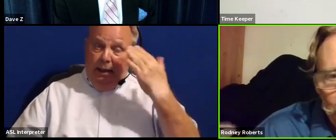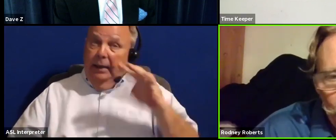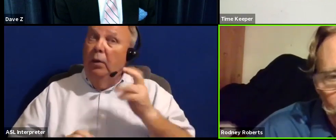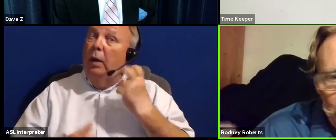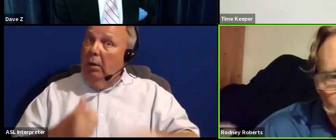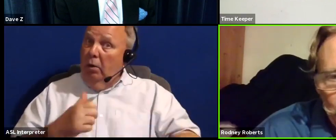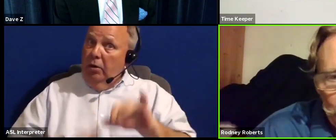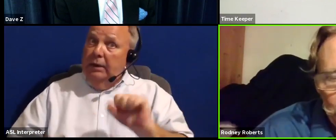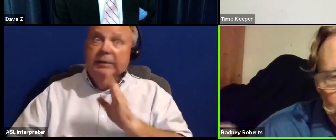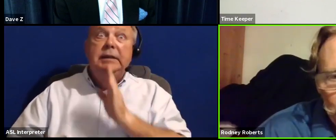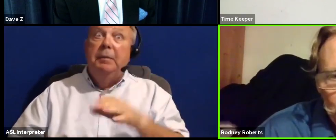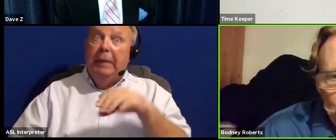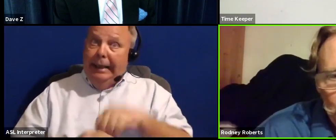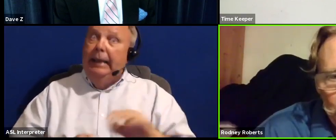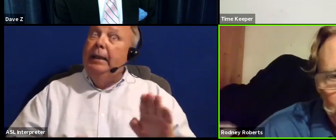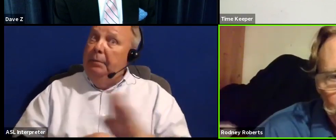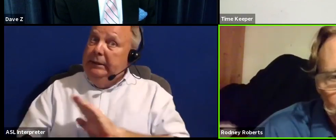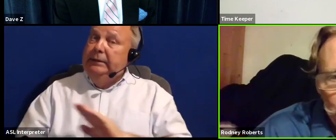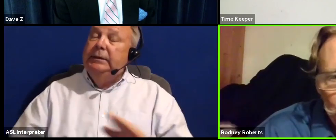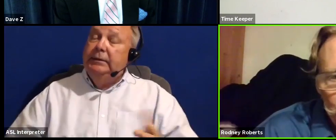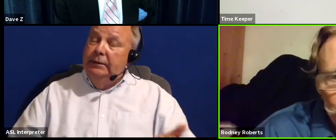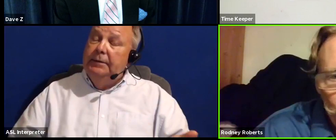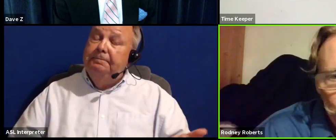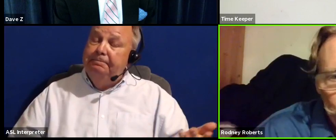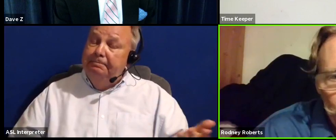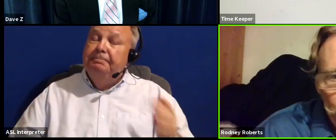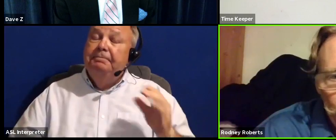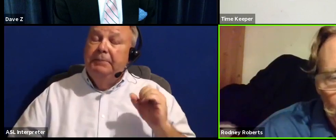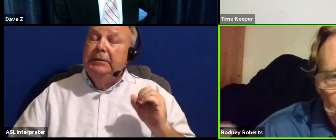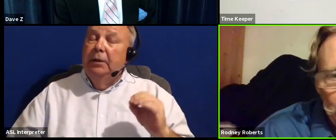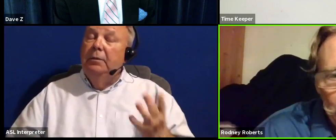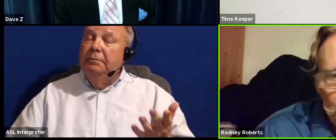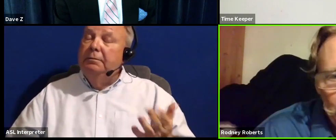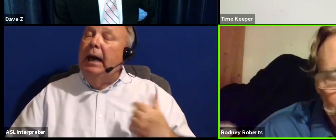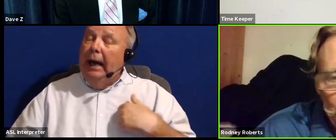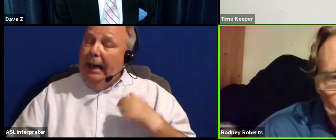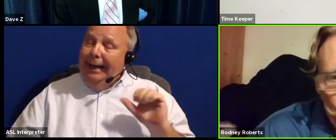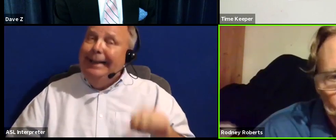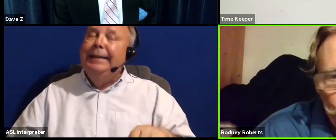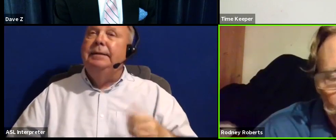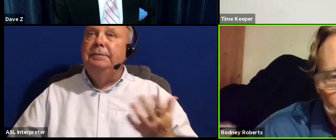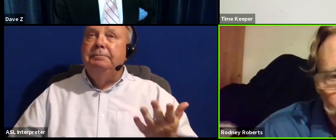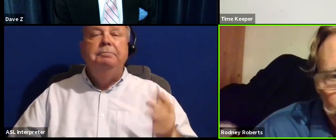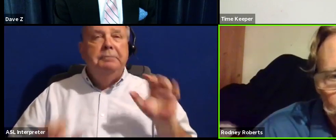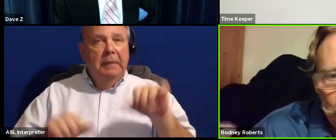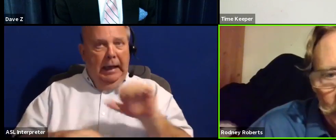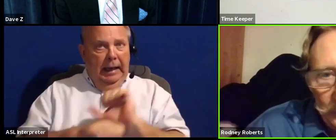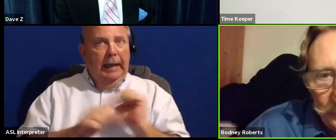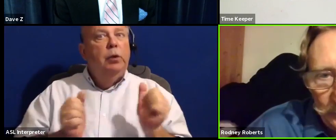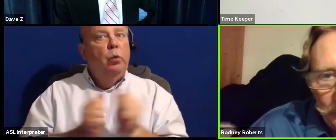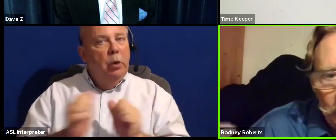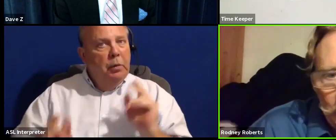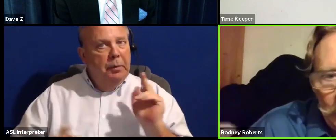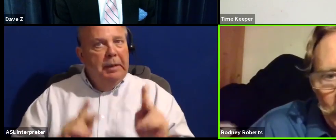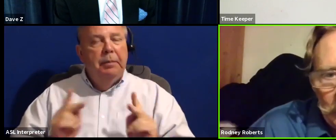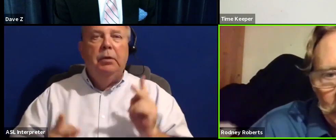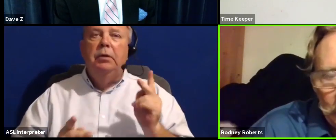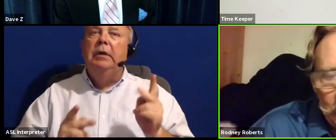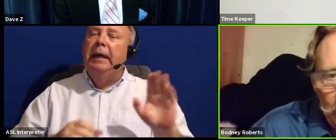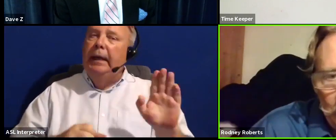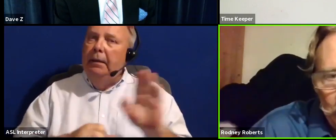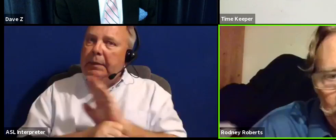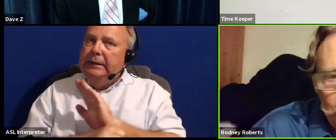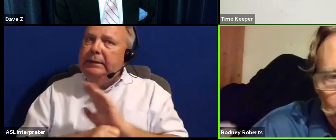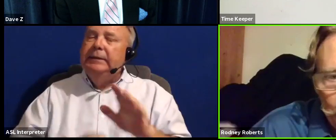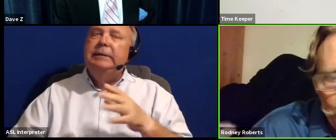to be in business. And so, you know, I can work with people in business